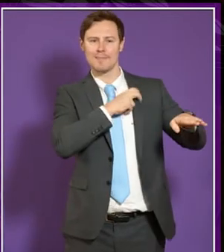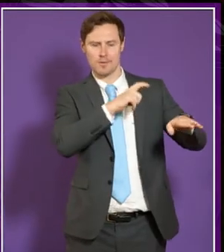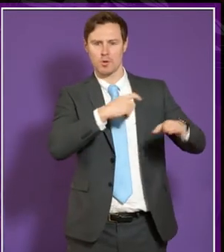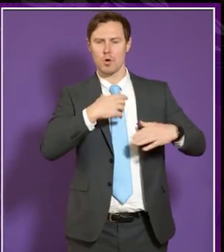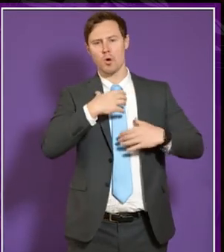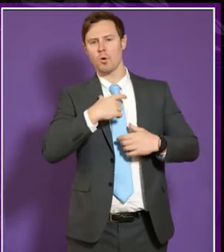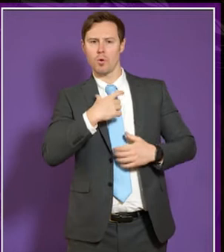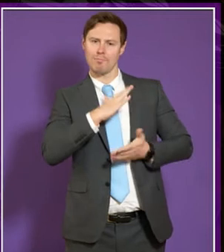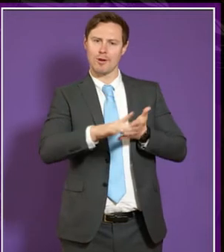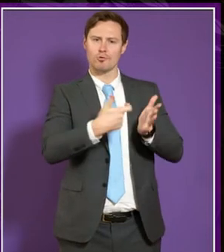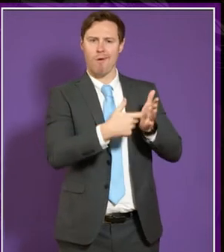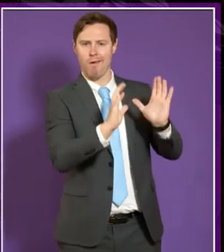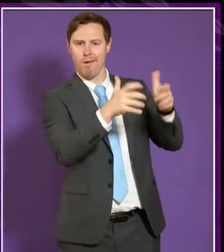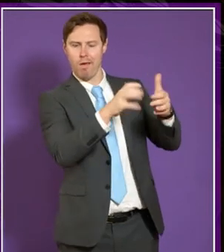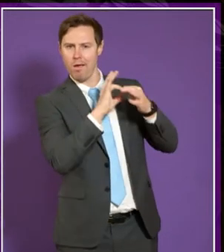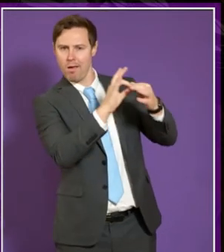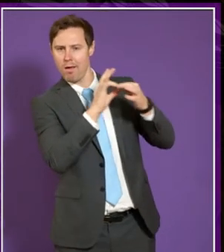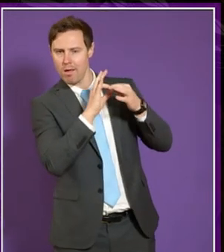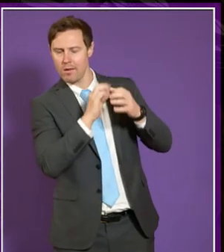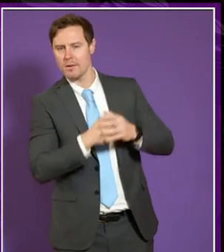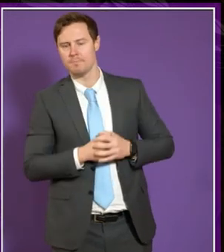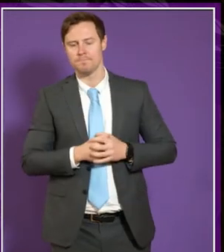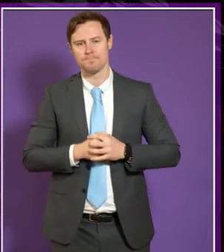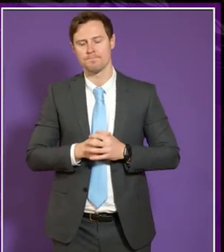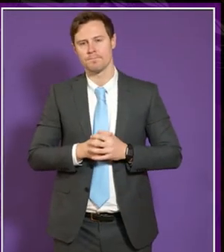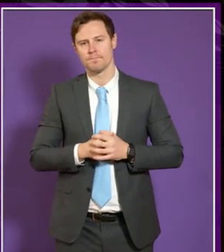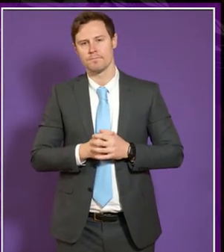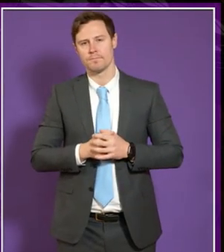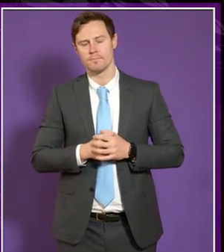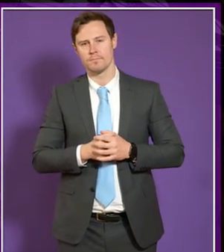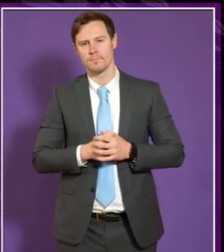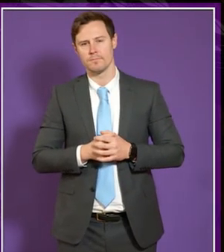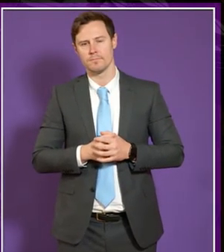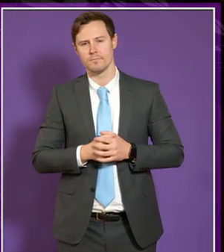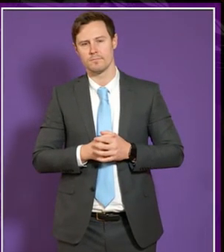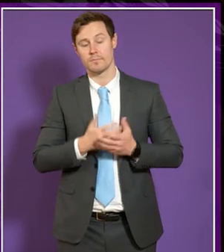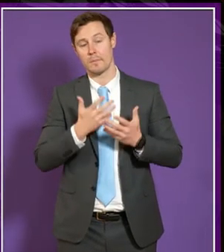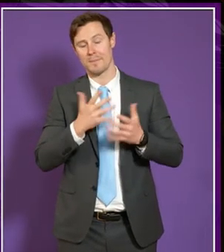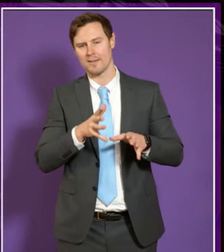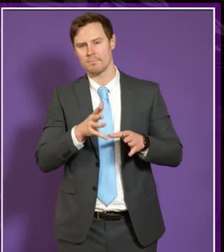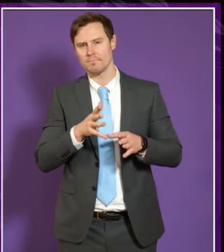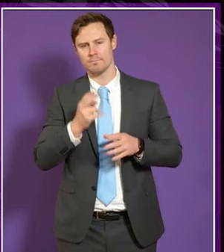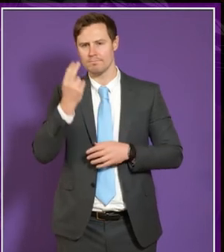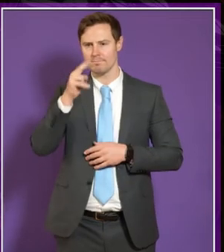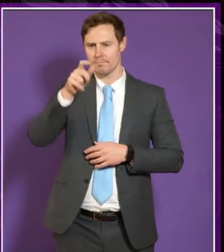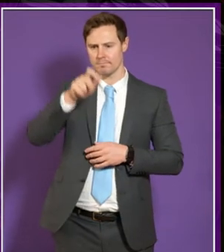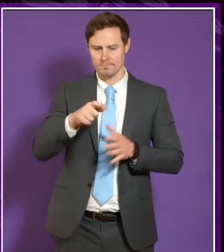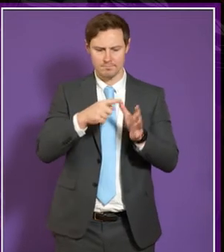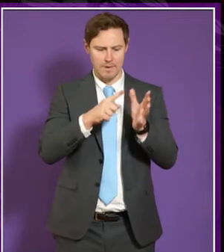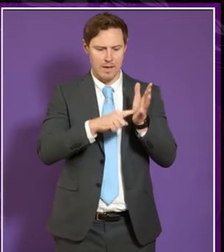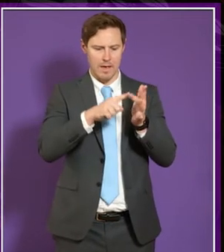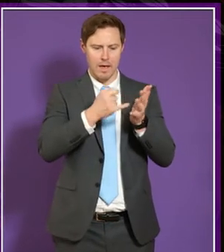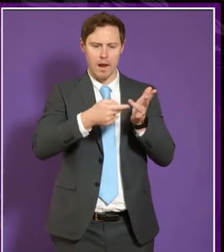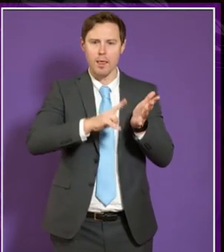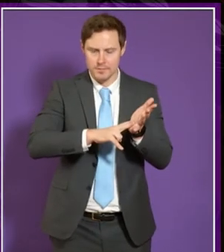human resources section um the uh they've made mention of a lady called um alison who